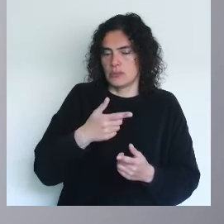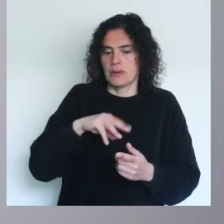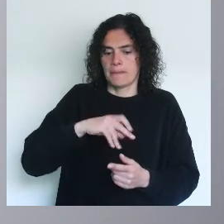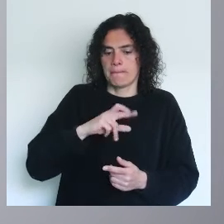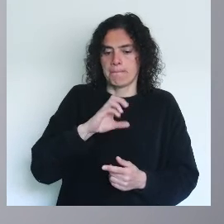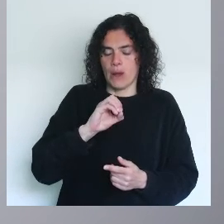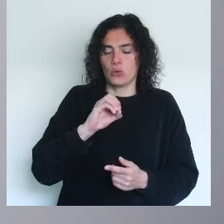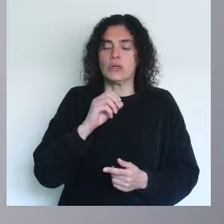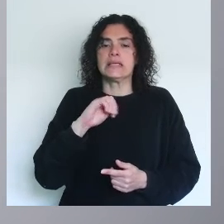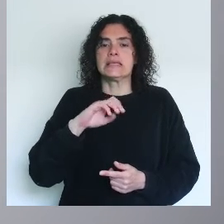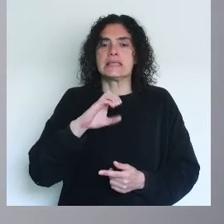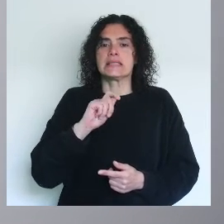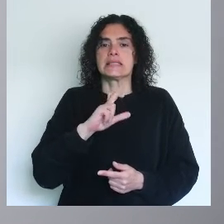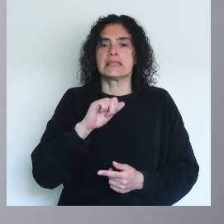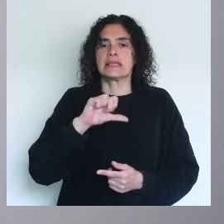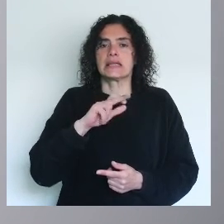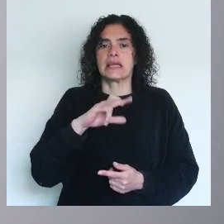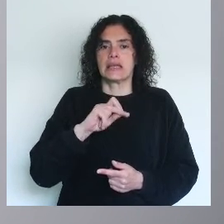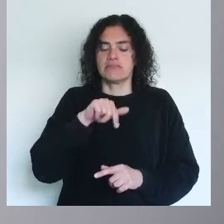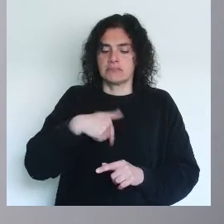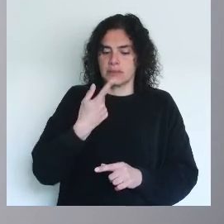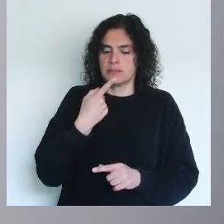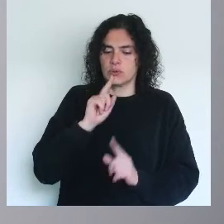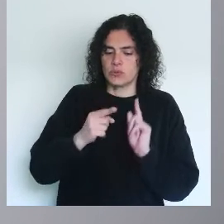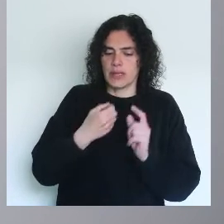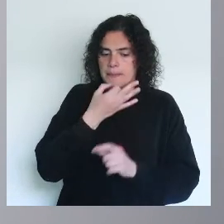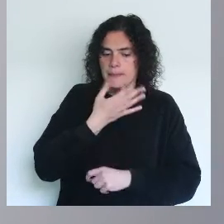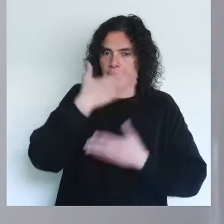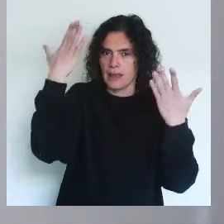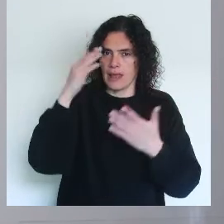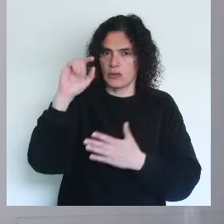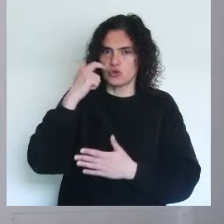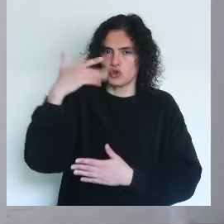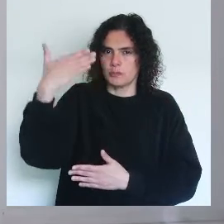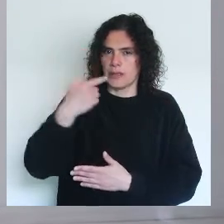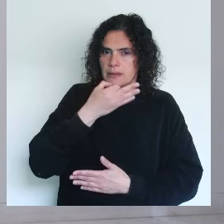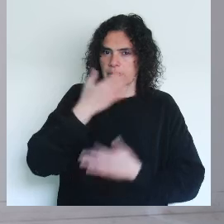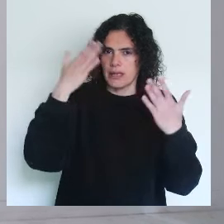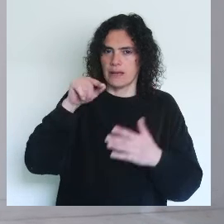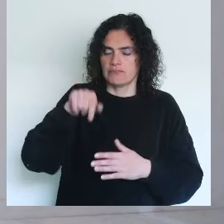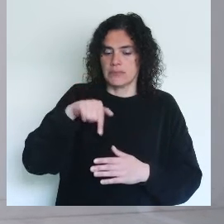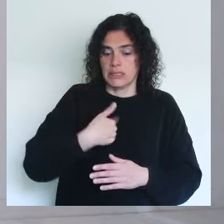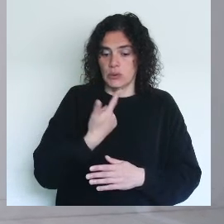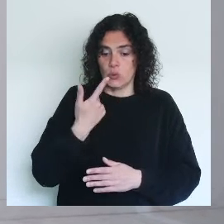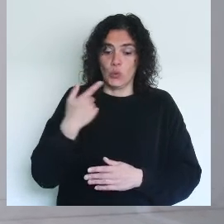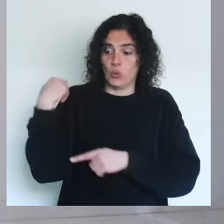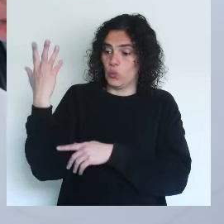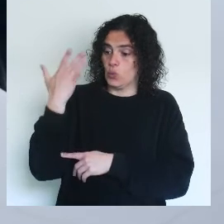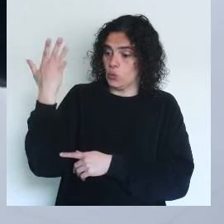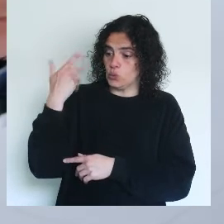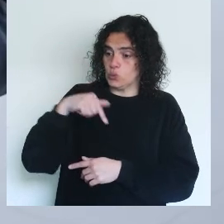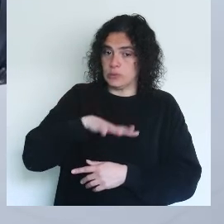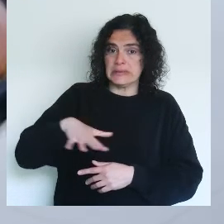Porto-based artist, Mauro Cerqueira, there is also this notion of the mourning mirror. In some Mediterranean